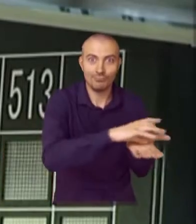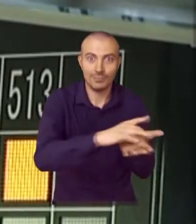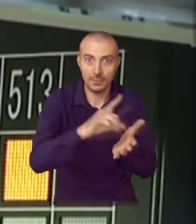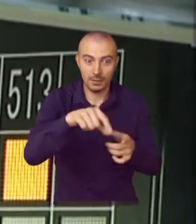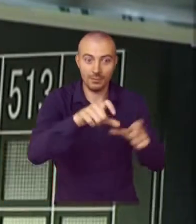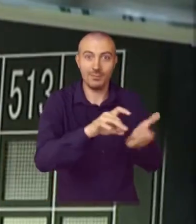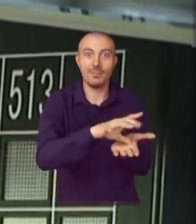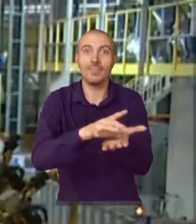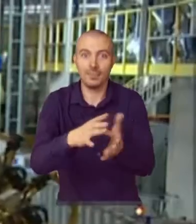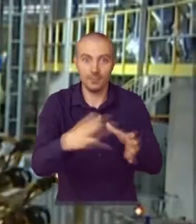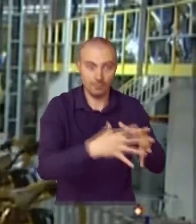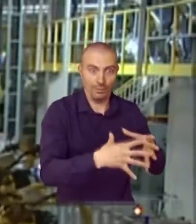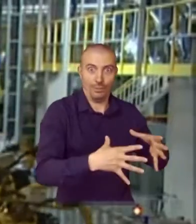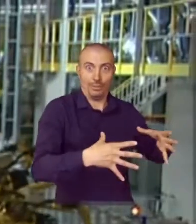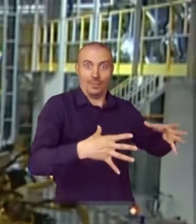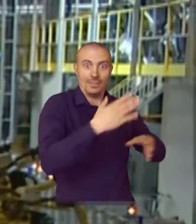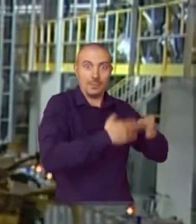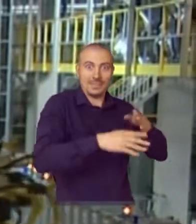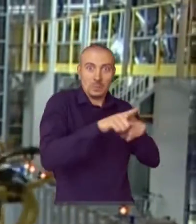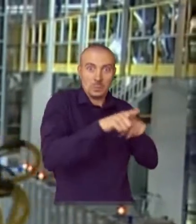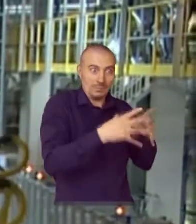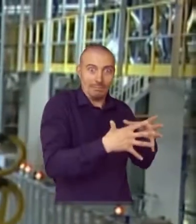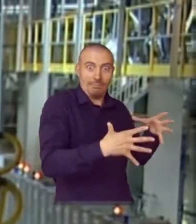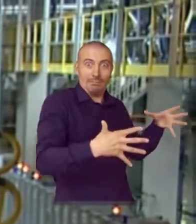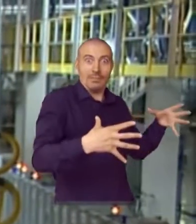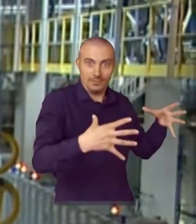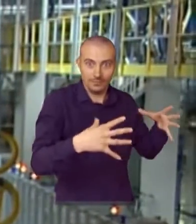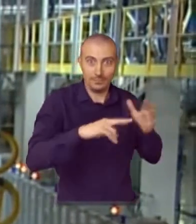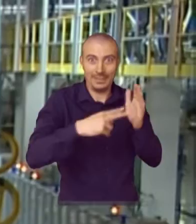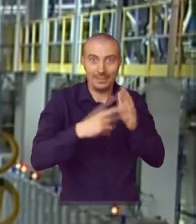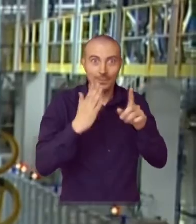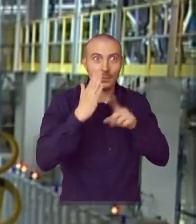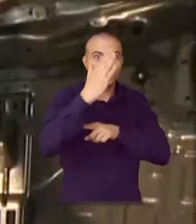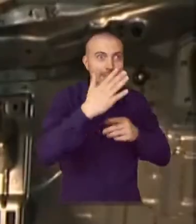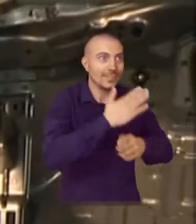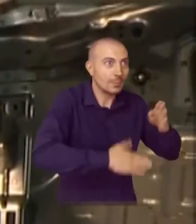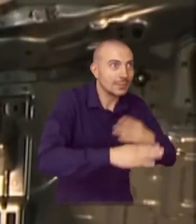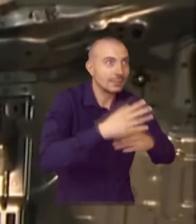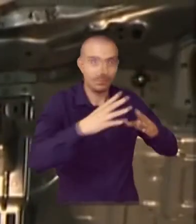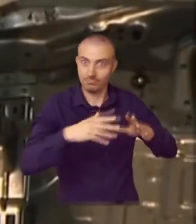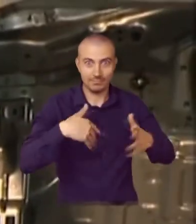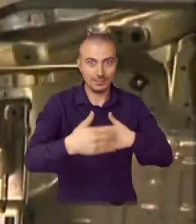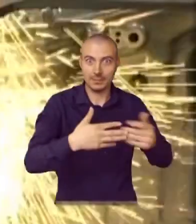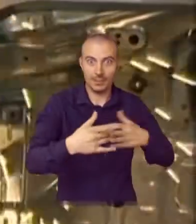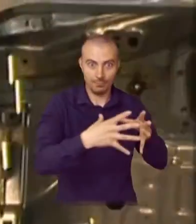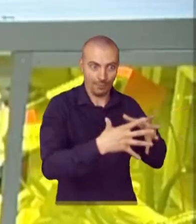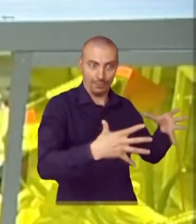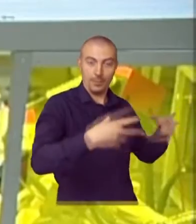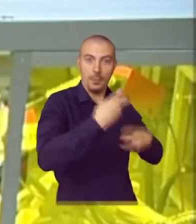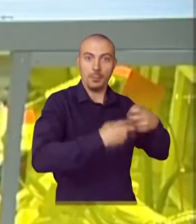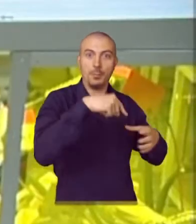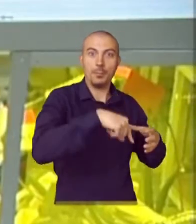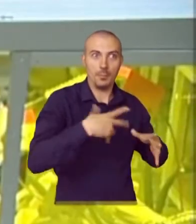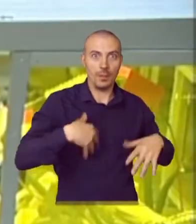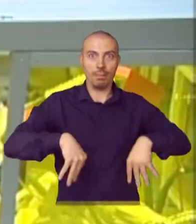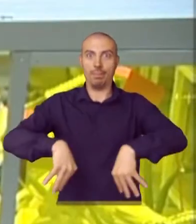jobs in the European service sector. Robots could render the division between able-bodied and disabled persons irrelevant, as we would all